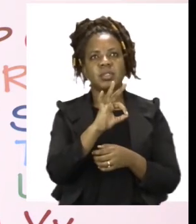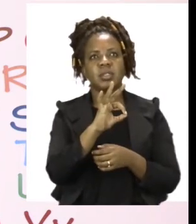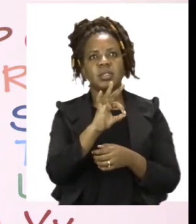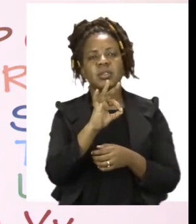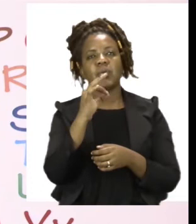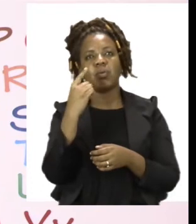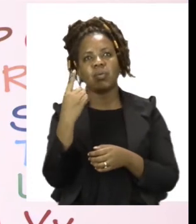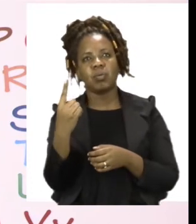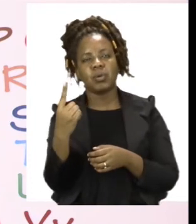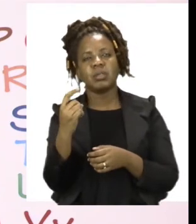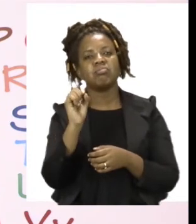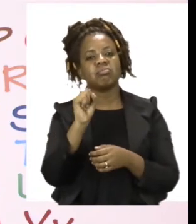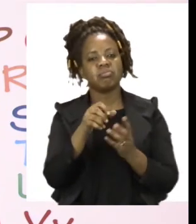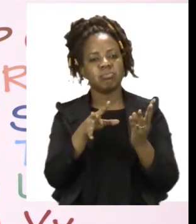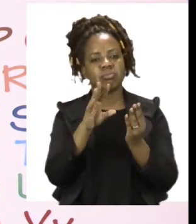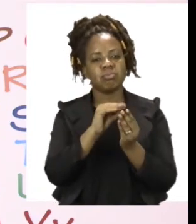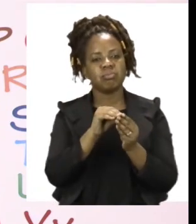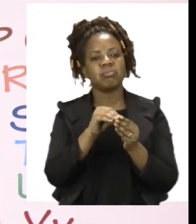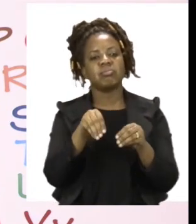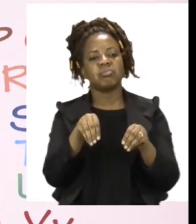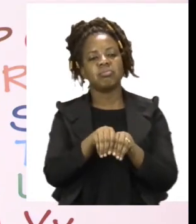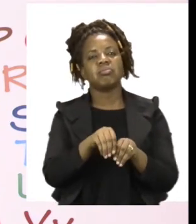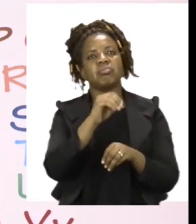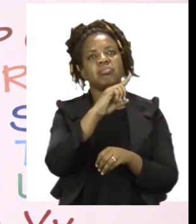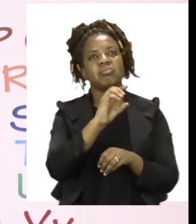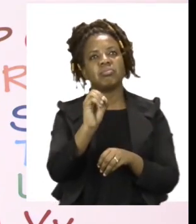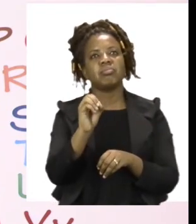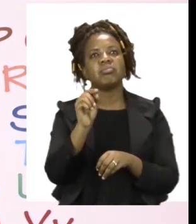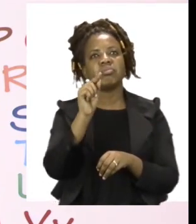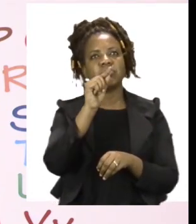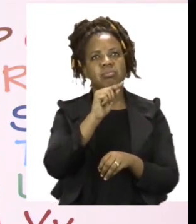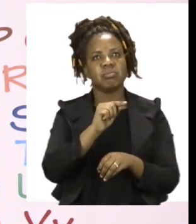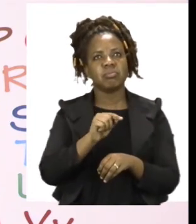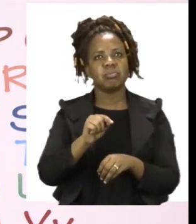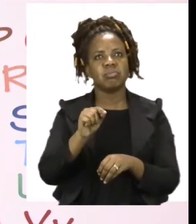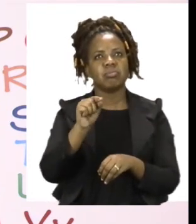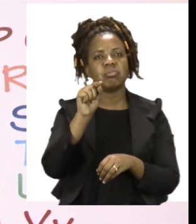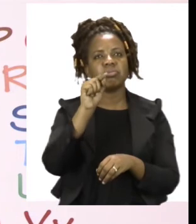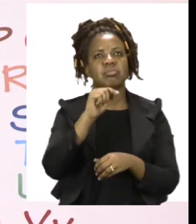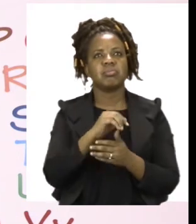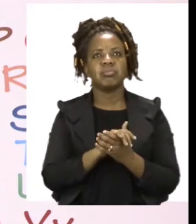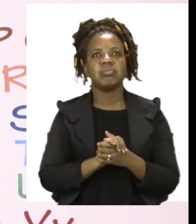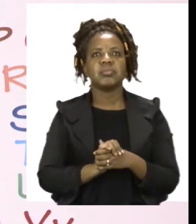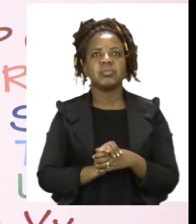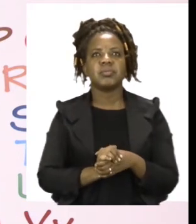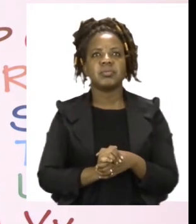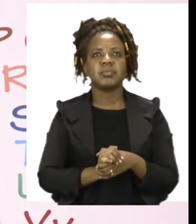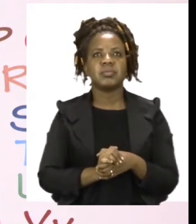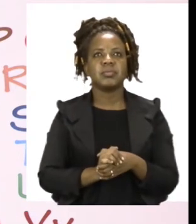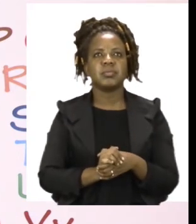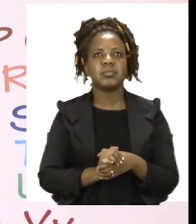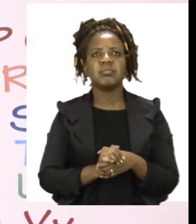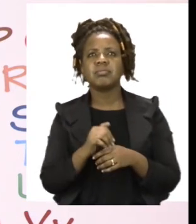do make 10. So, I'm going to circle them as well. Let me try and